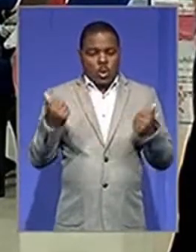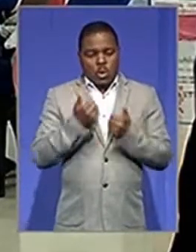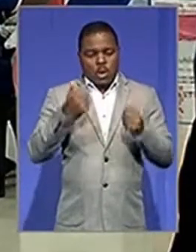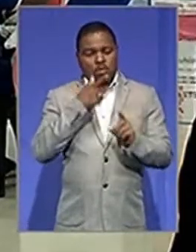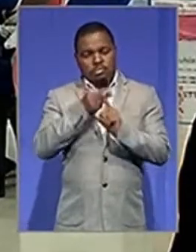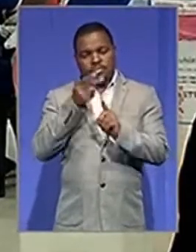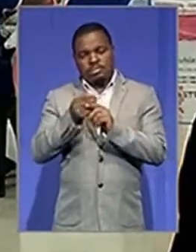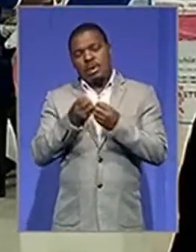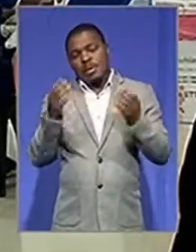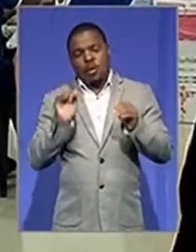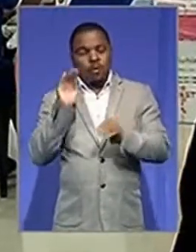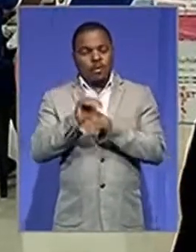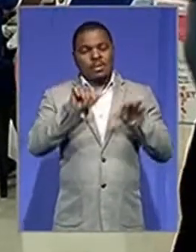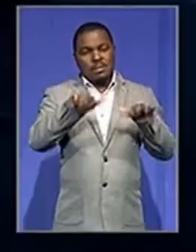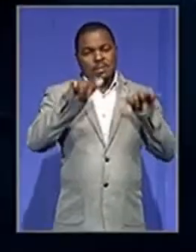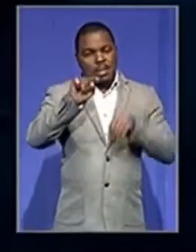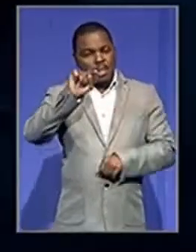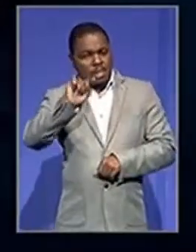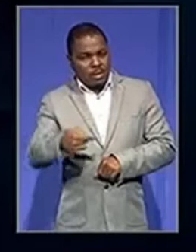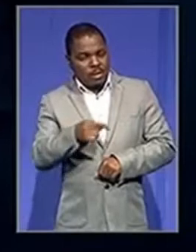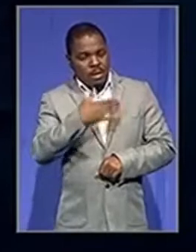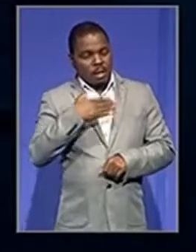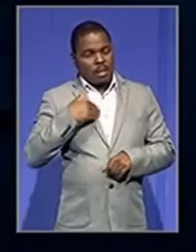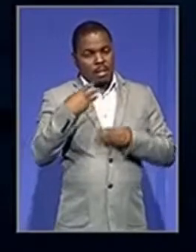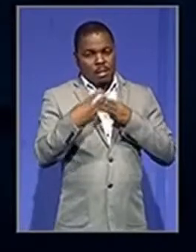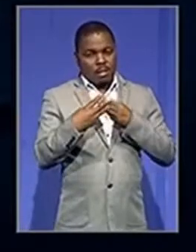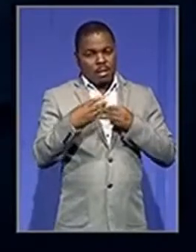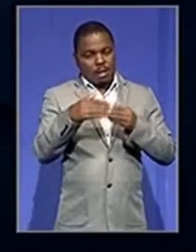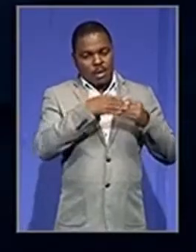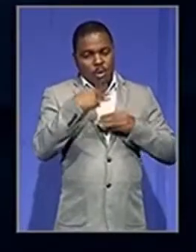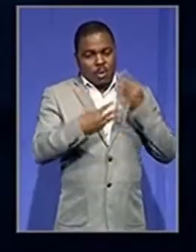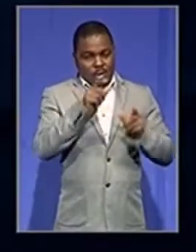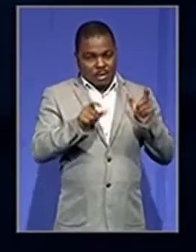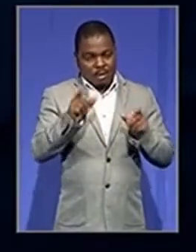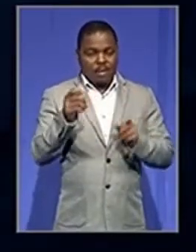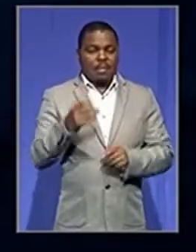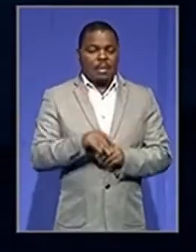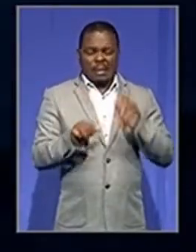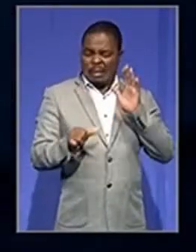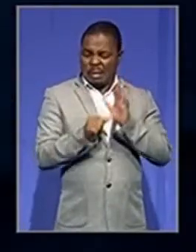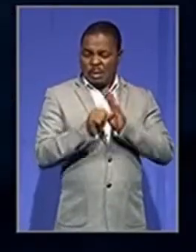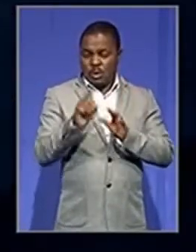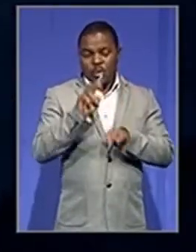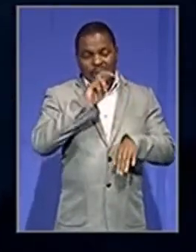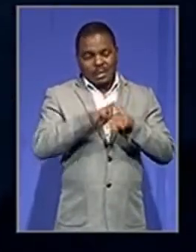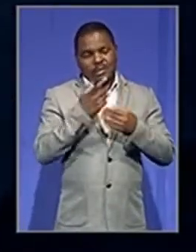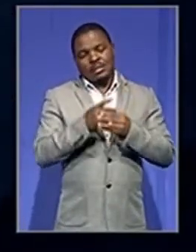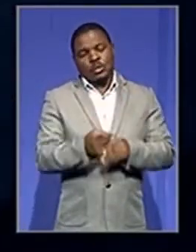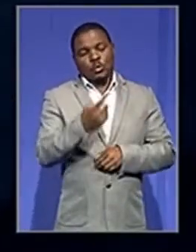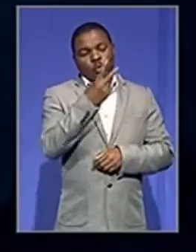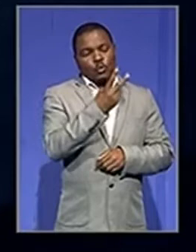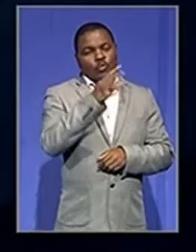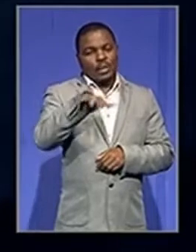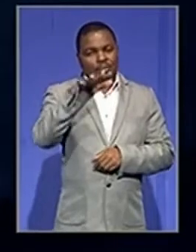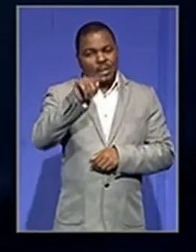over 17,000 health care workers. By last week, the key thing for us is to reach these 215